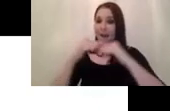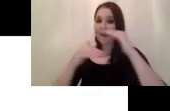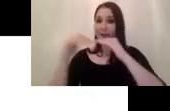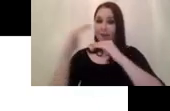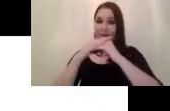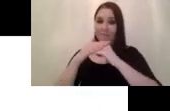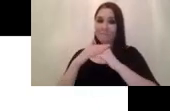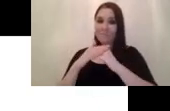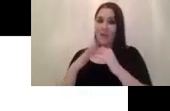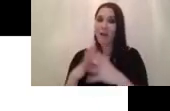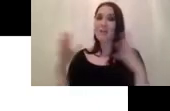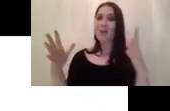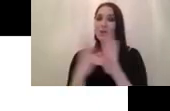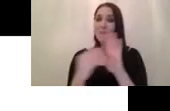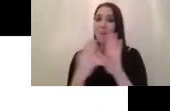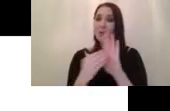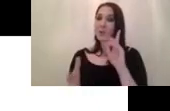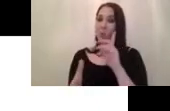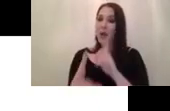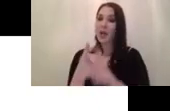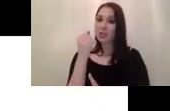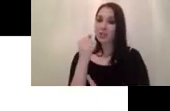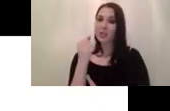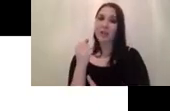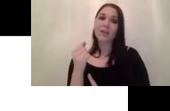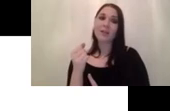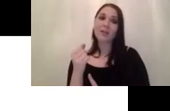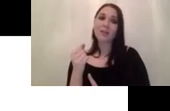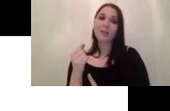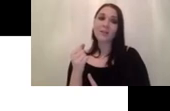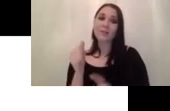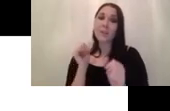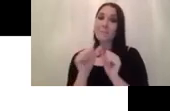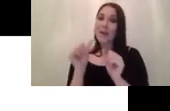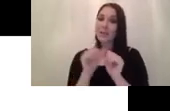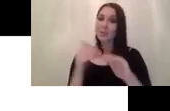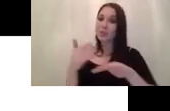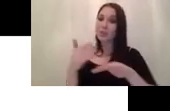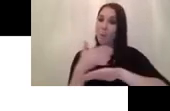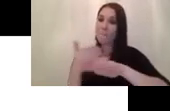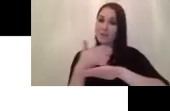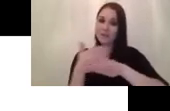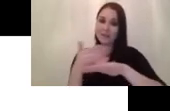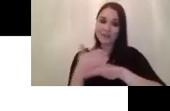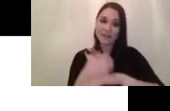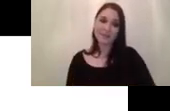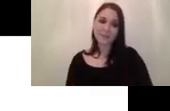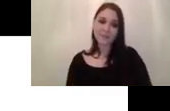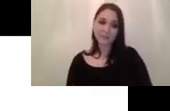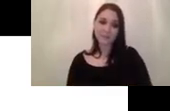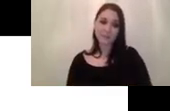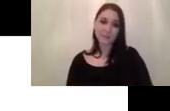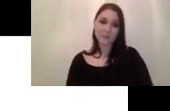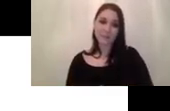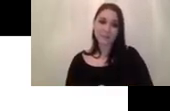get a larger model to achieve to achieve better performance so one interesting